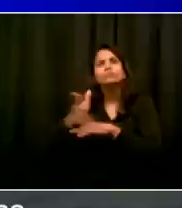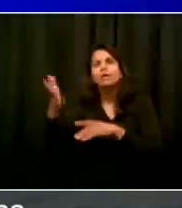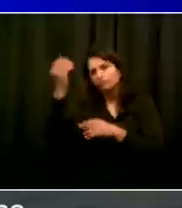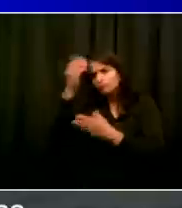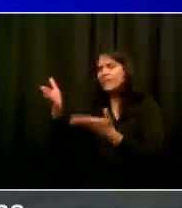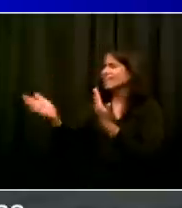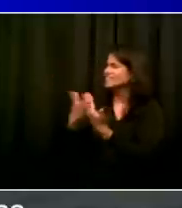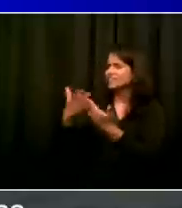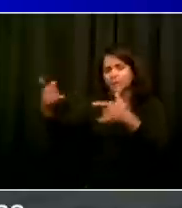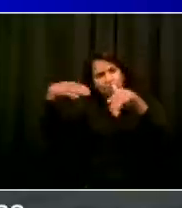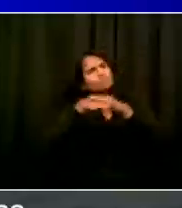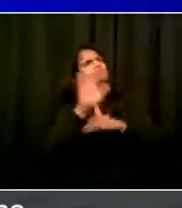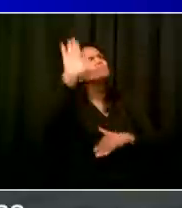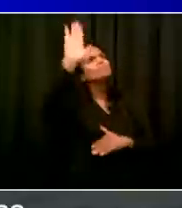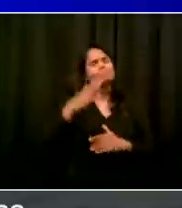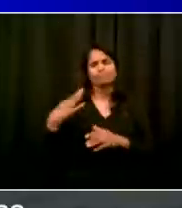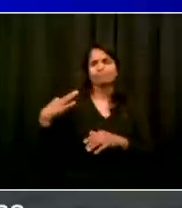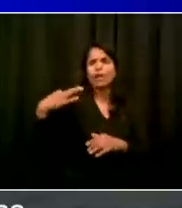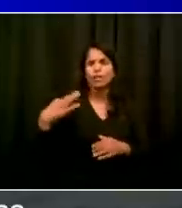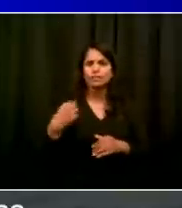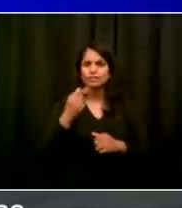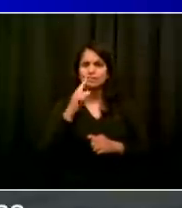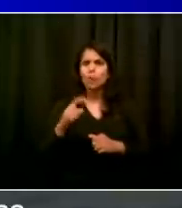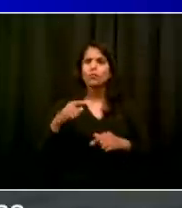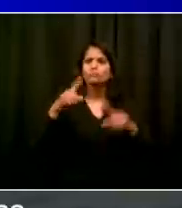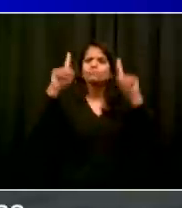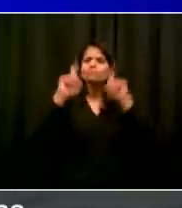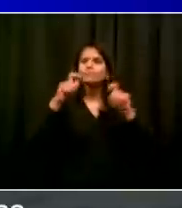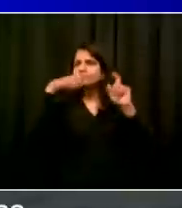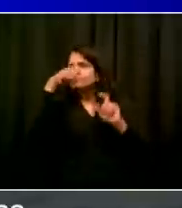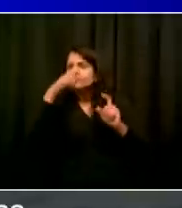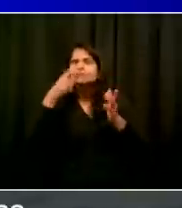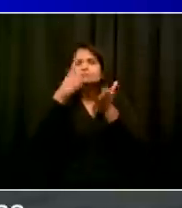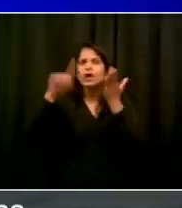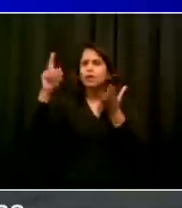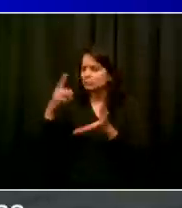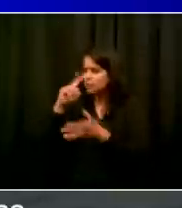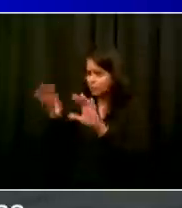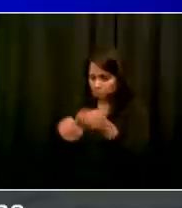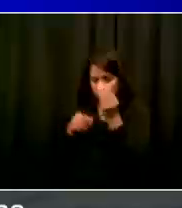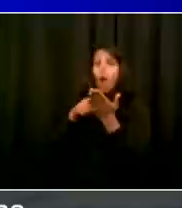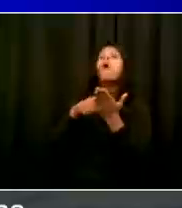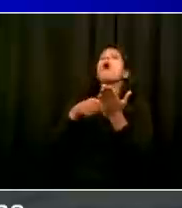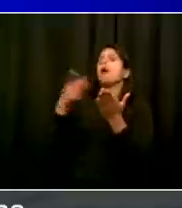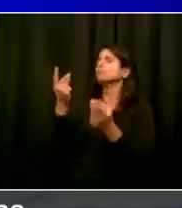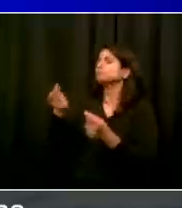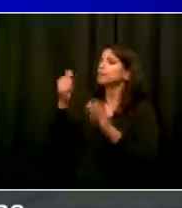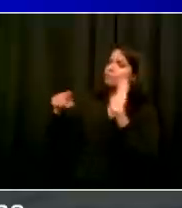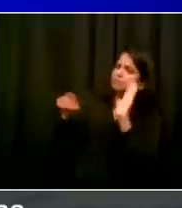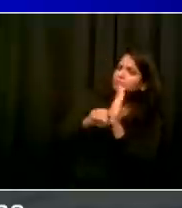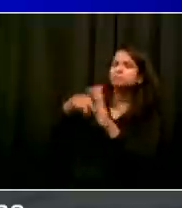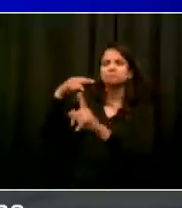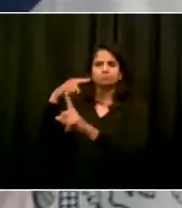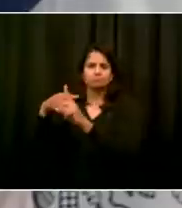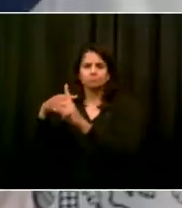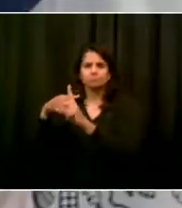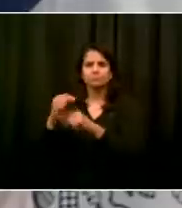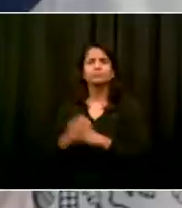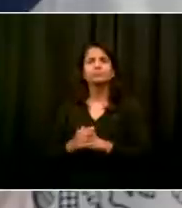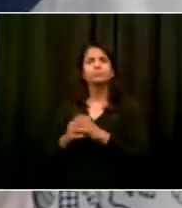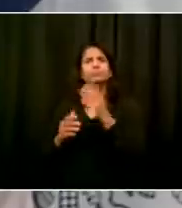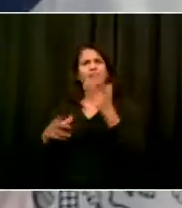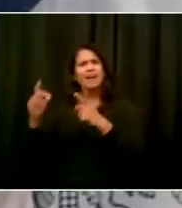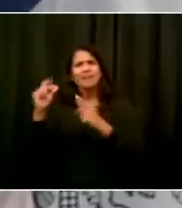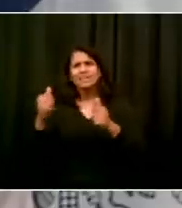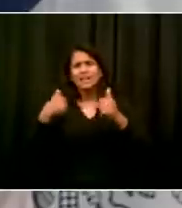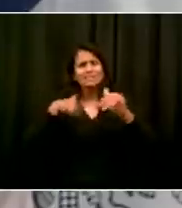also working with community-based organizations of all kinds to get the word out, multiple languages, let